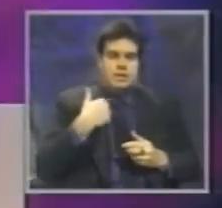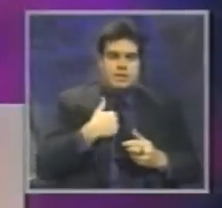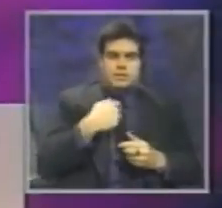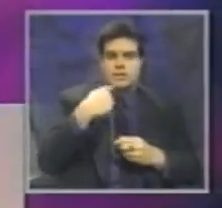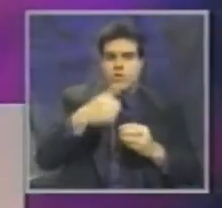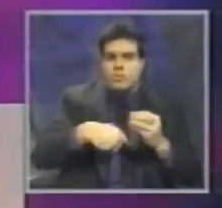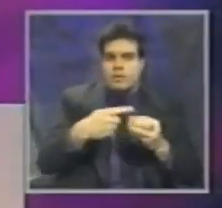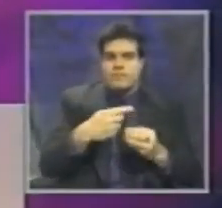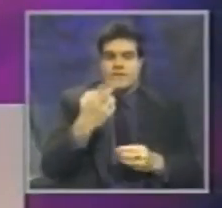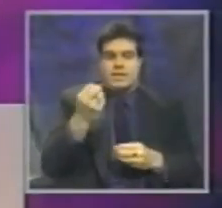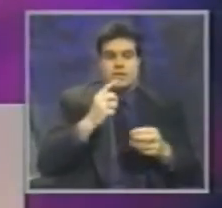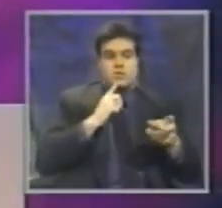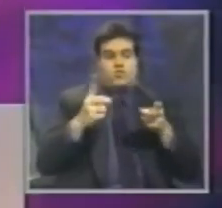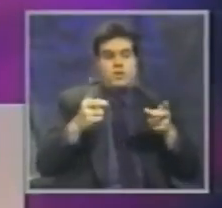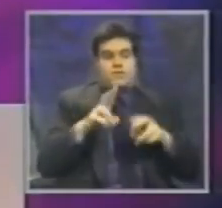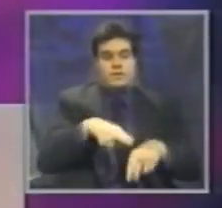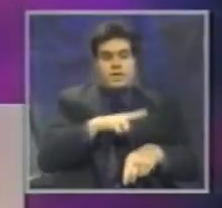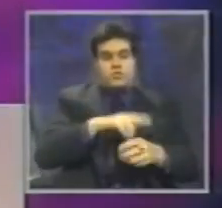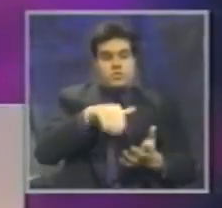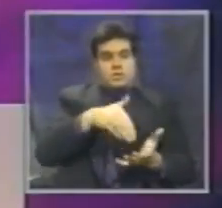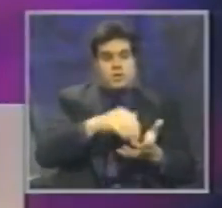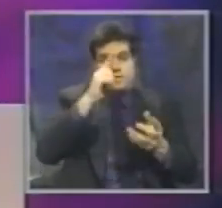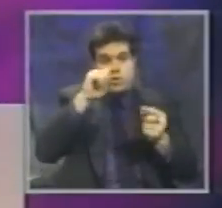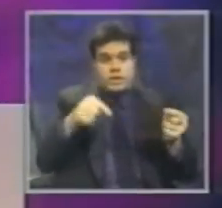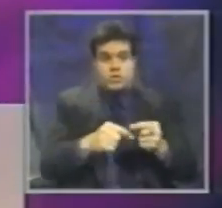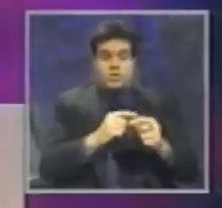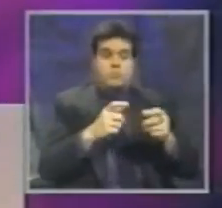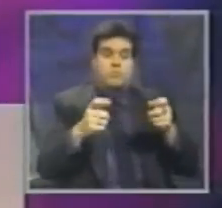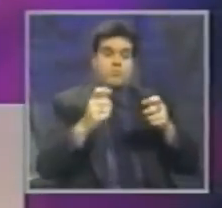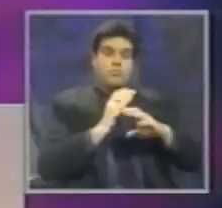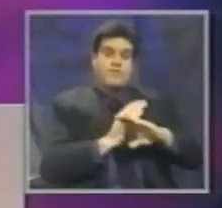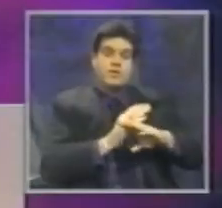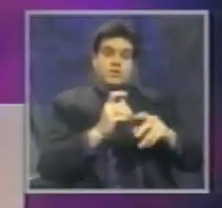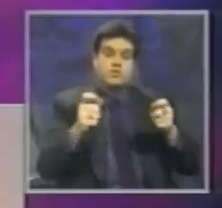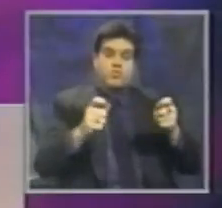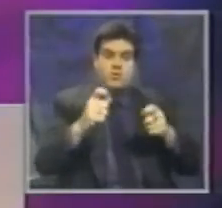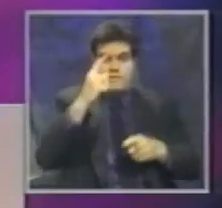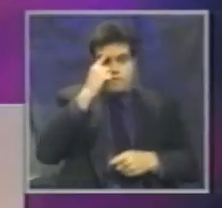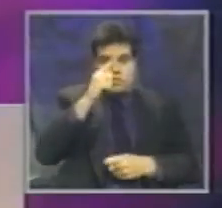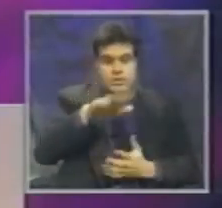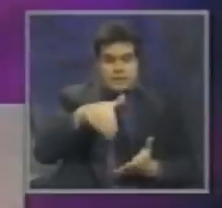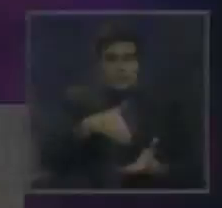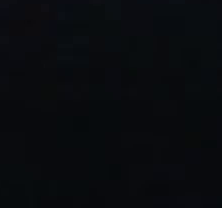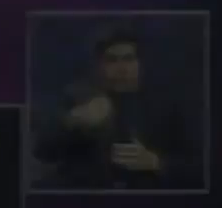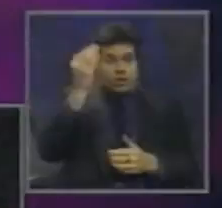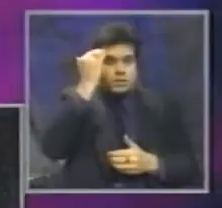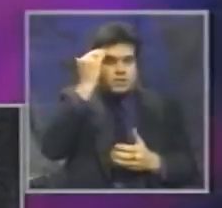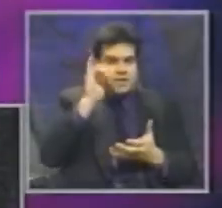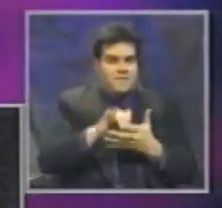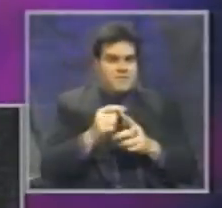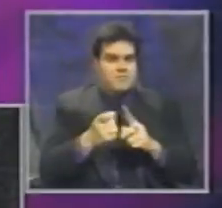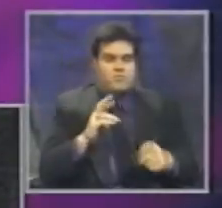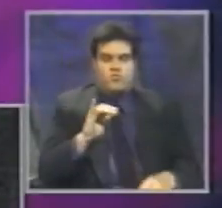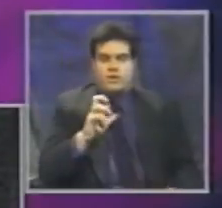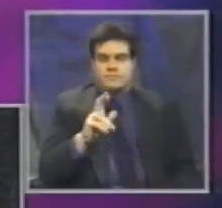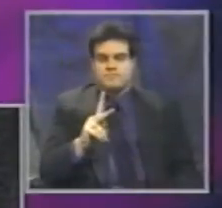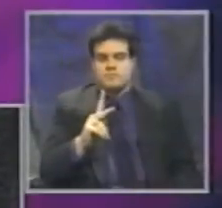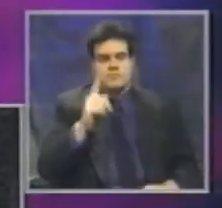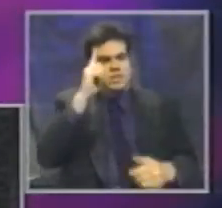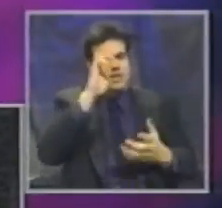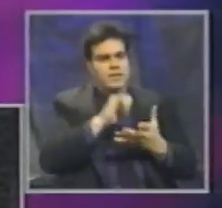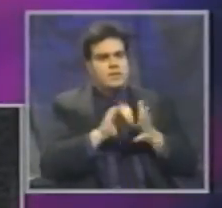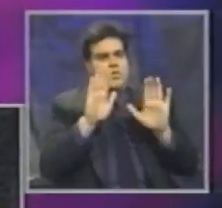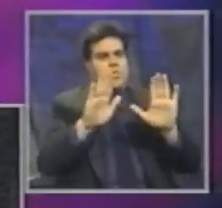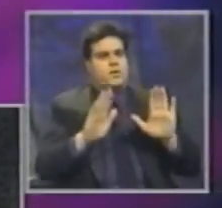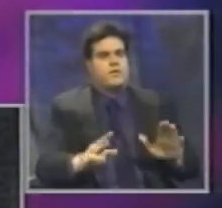the director of the National Center for Injury Prevention and Control at the Centers for Disease Control and Prevention. I think this is a wonderful vision.